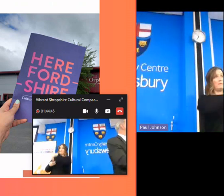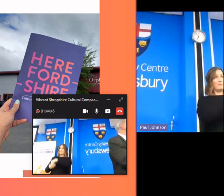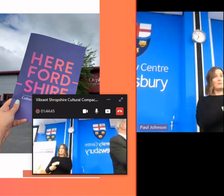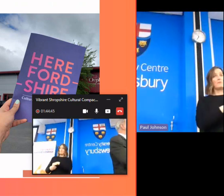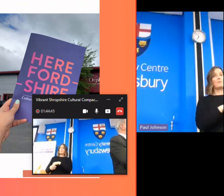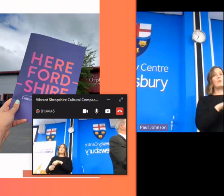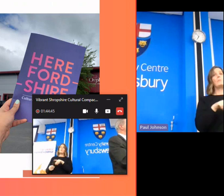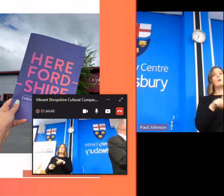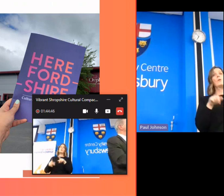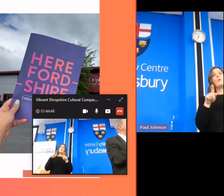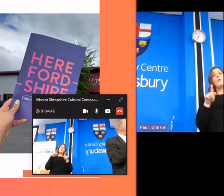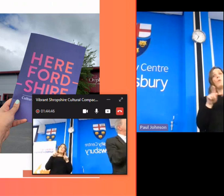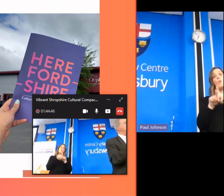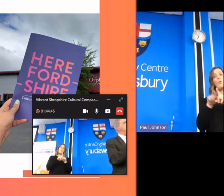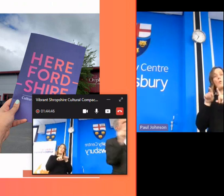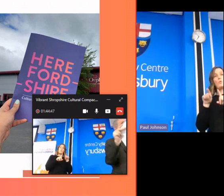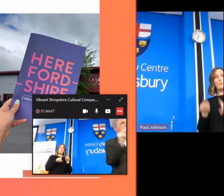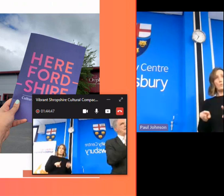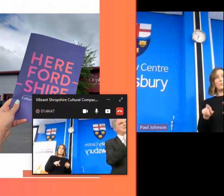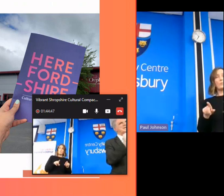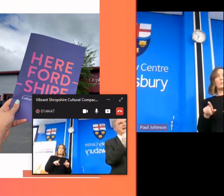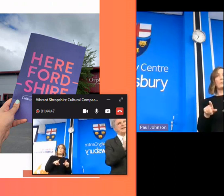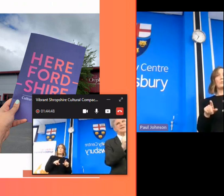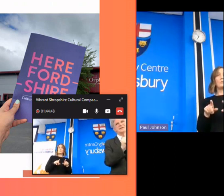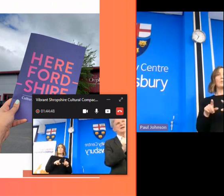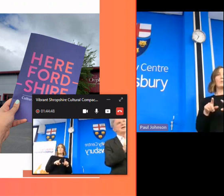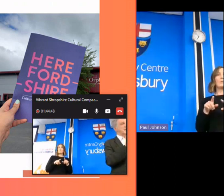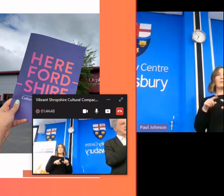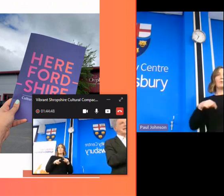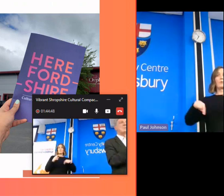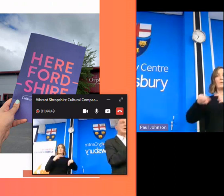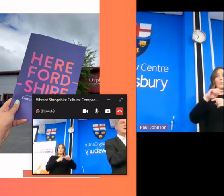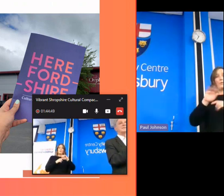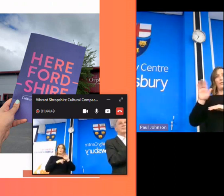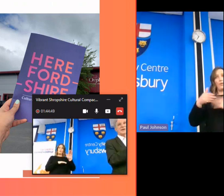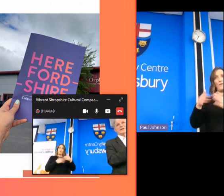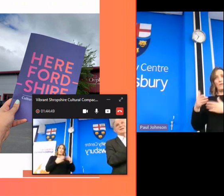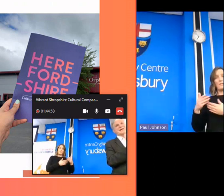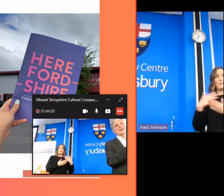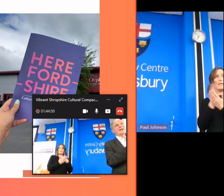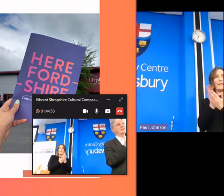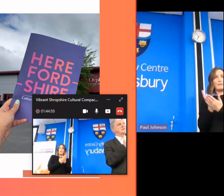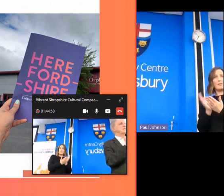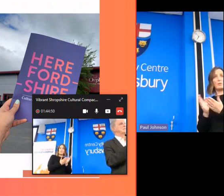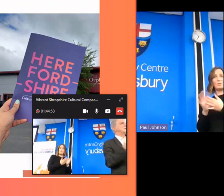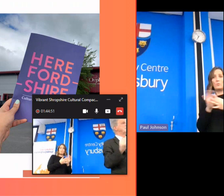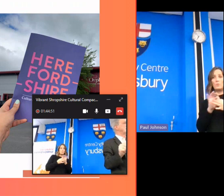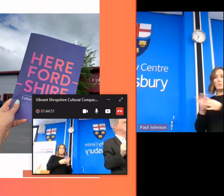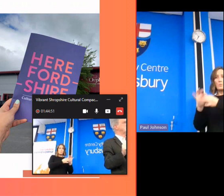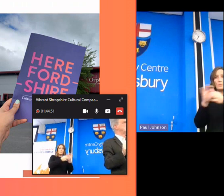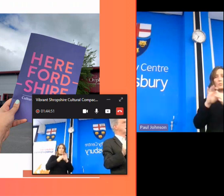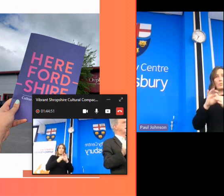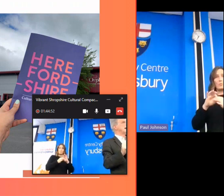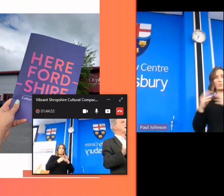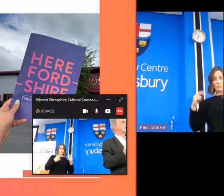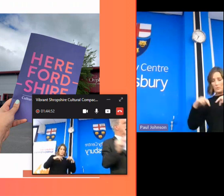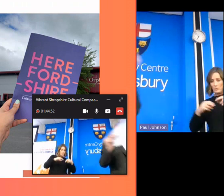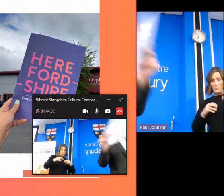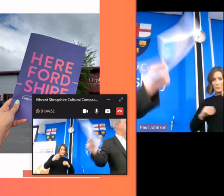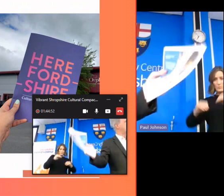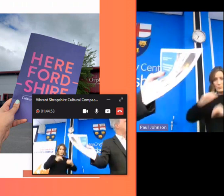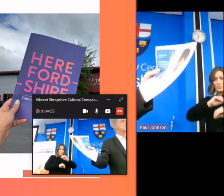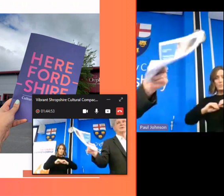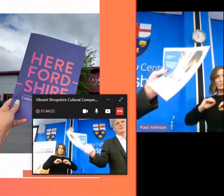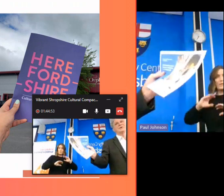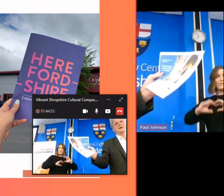and then also between the the sectors to collaborate on really stand out inward investment um